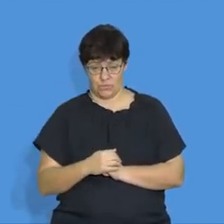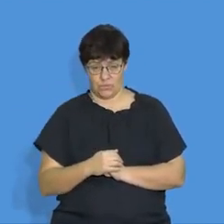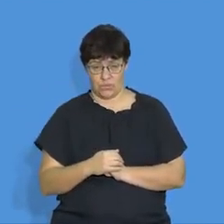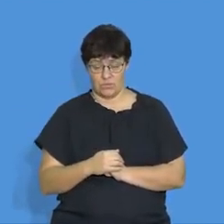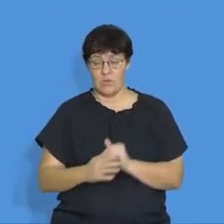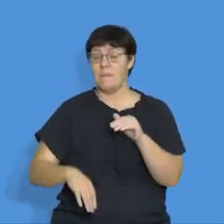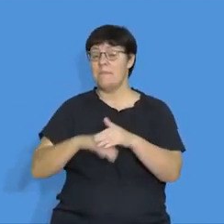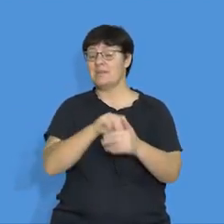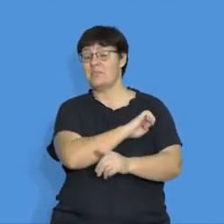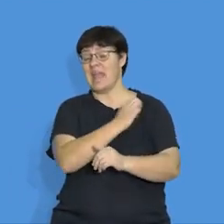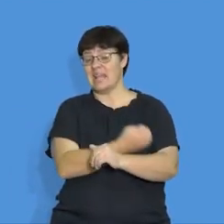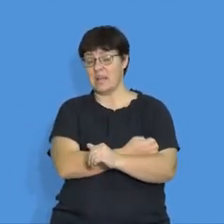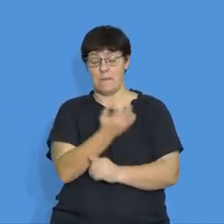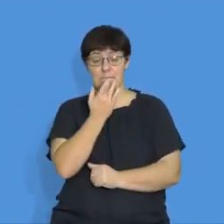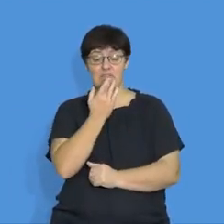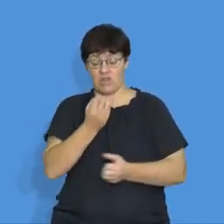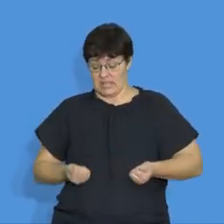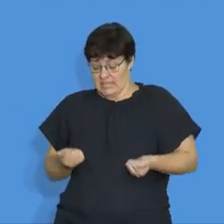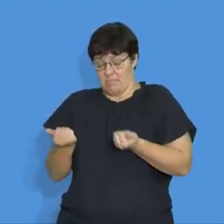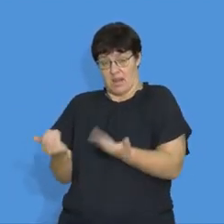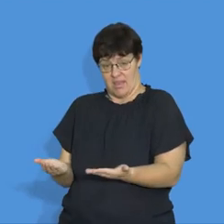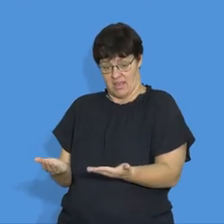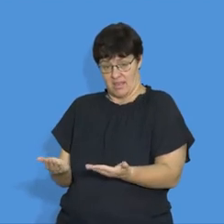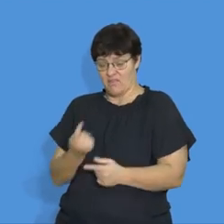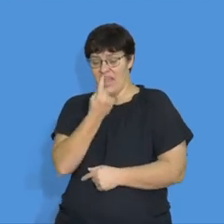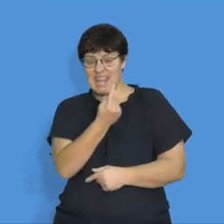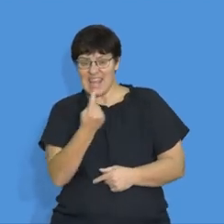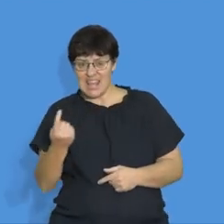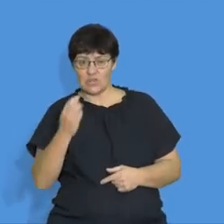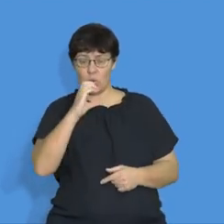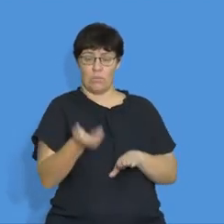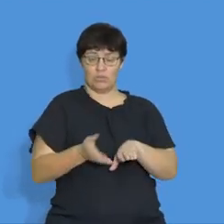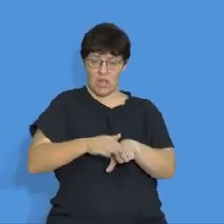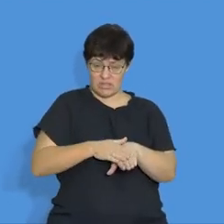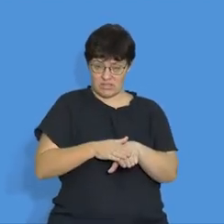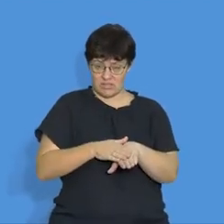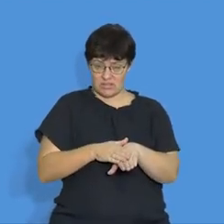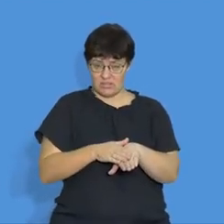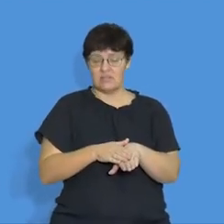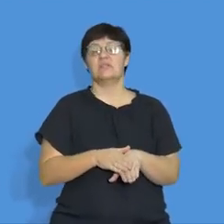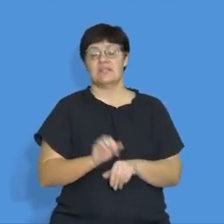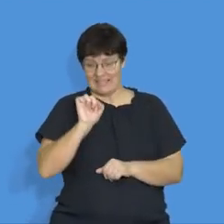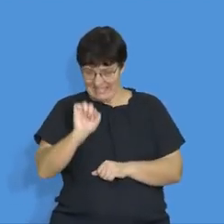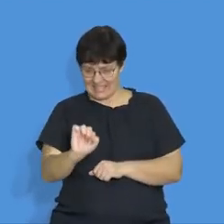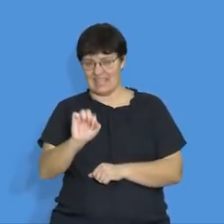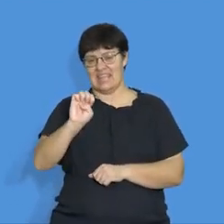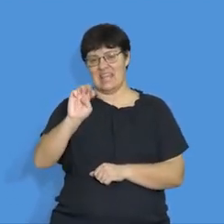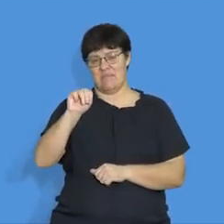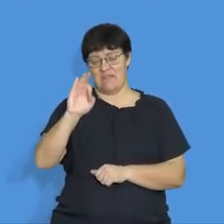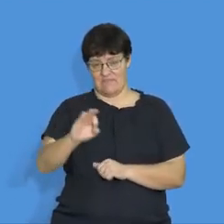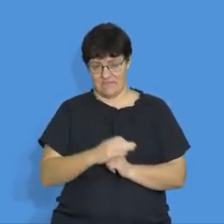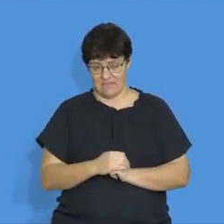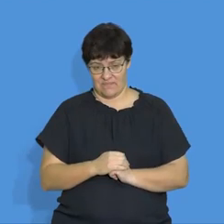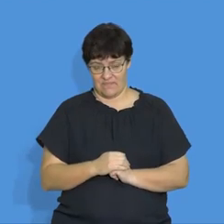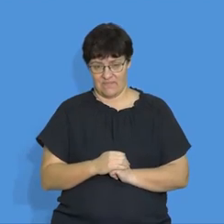energy that a battery can supply for every coulomb of charge is actually our EMF. So, EMF is